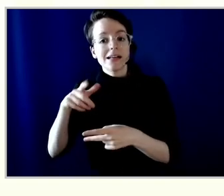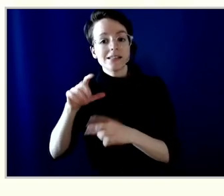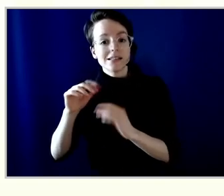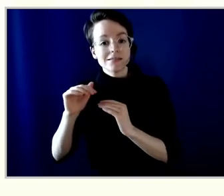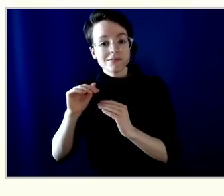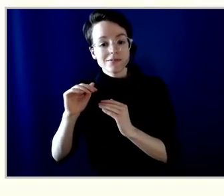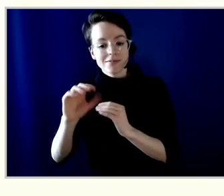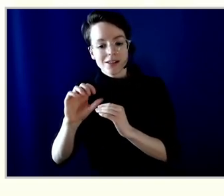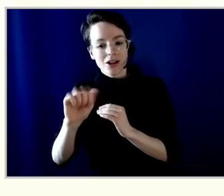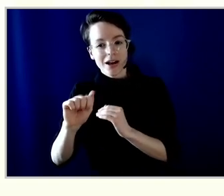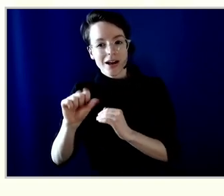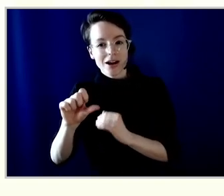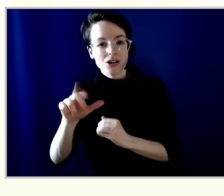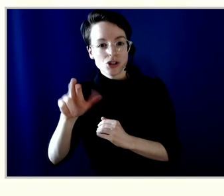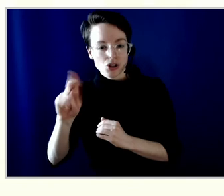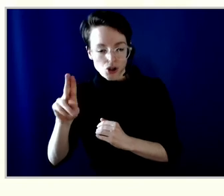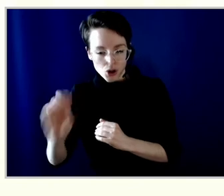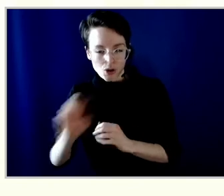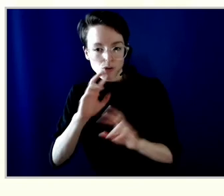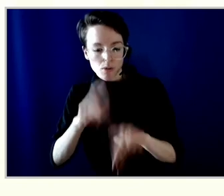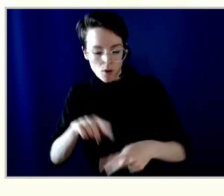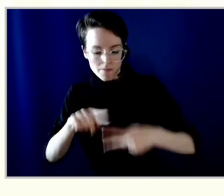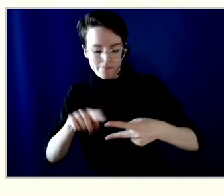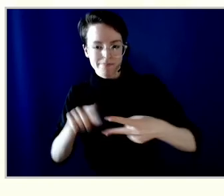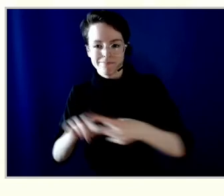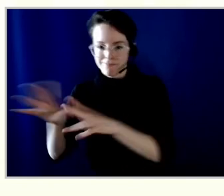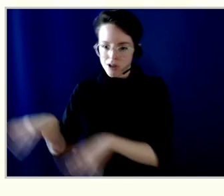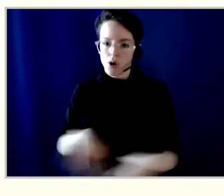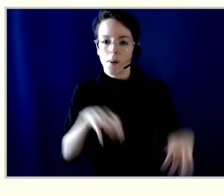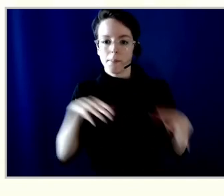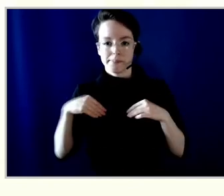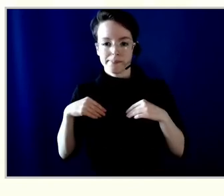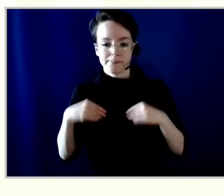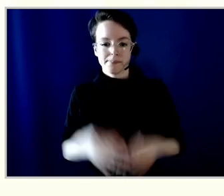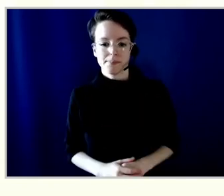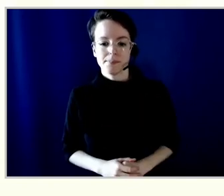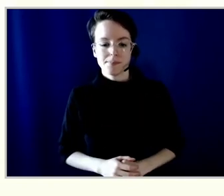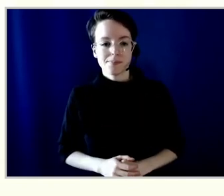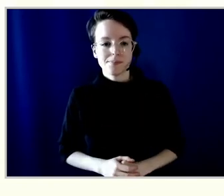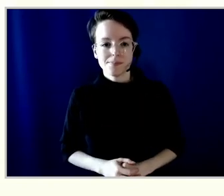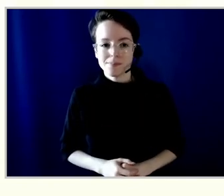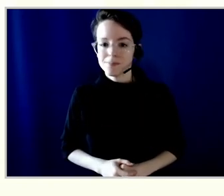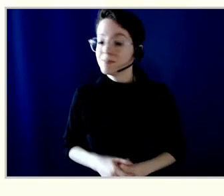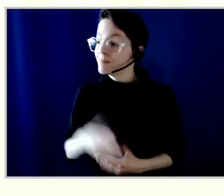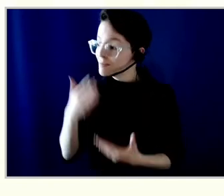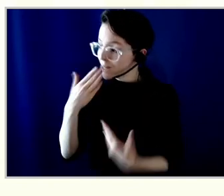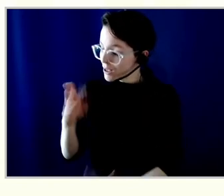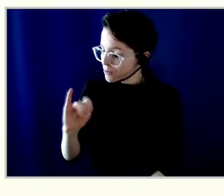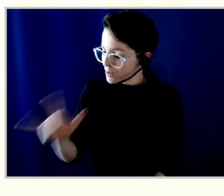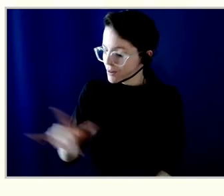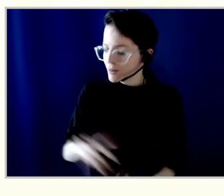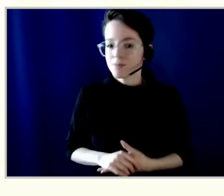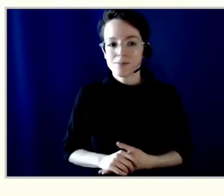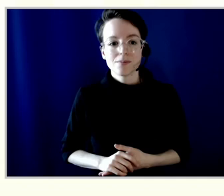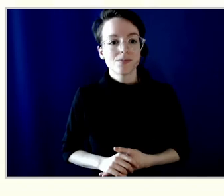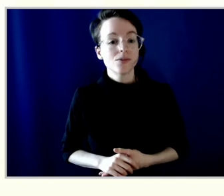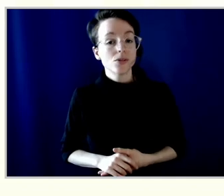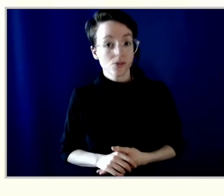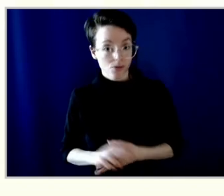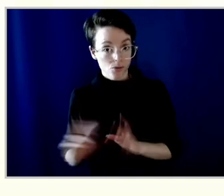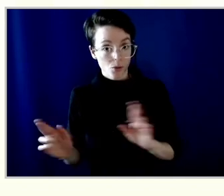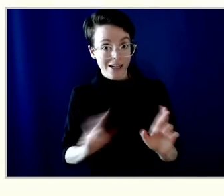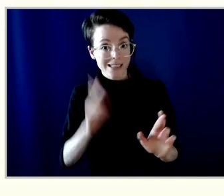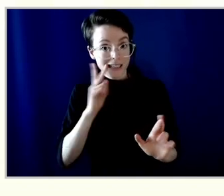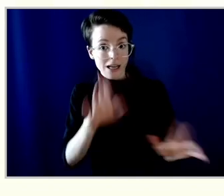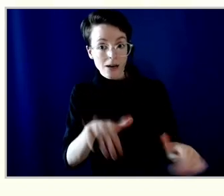31st, 2021 be adopted. Thank you, Bill. You should see the motion on your screen to